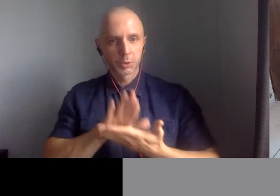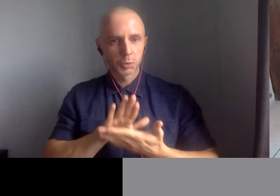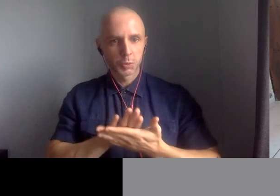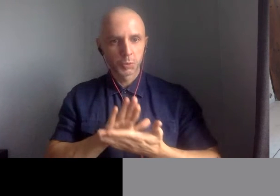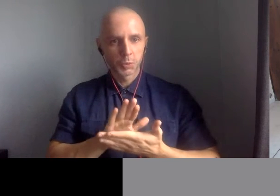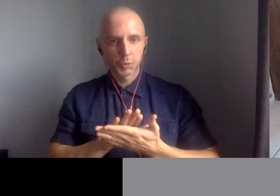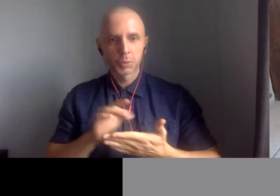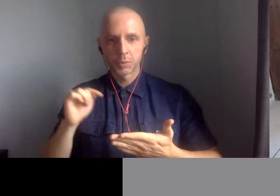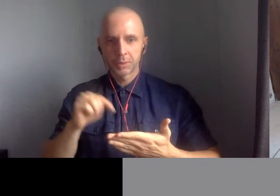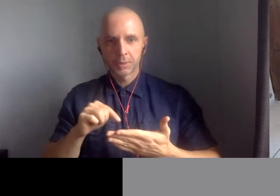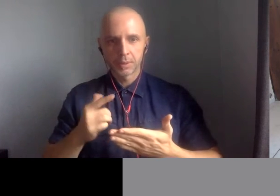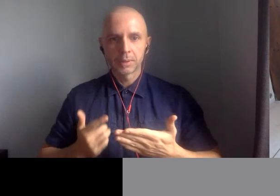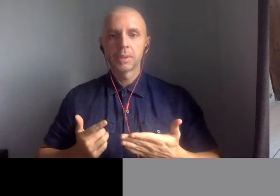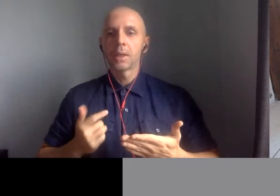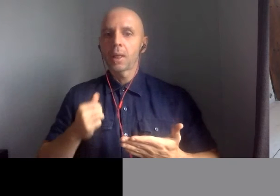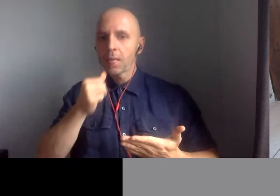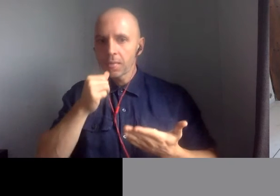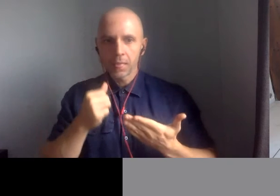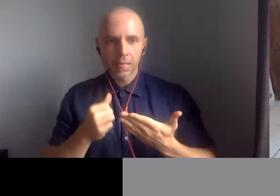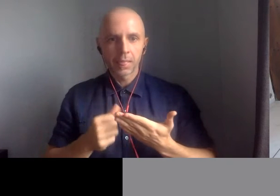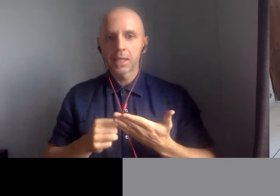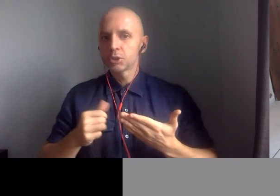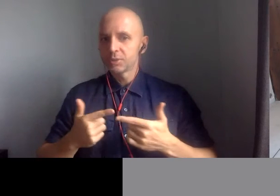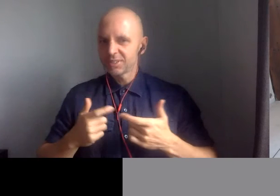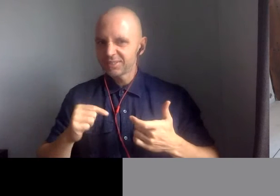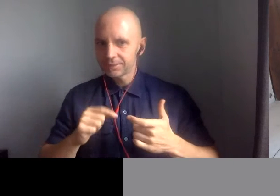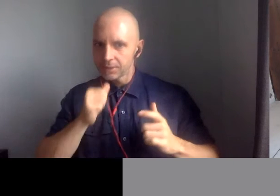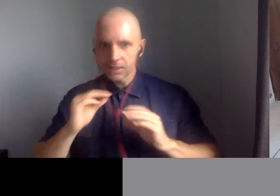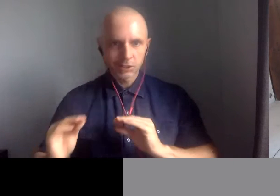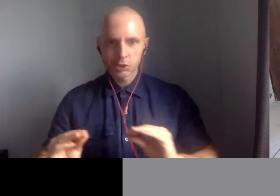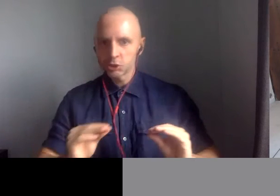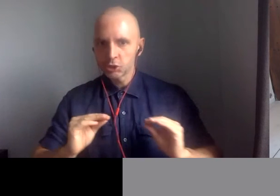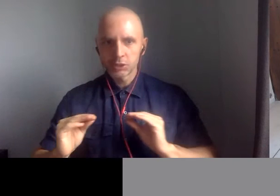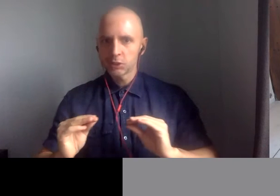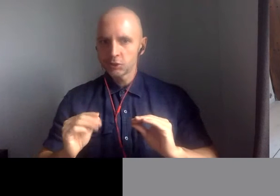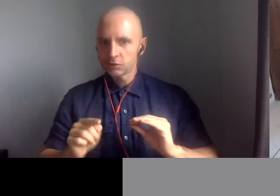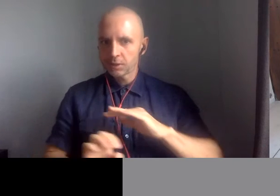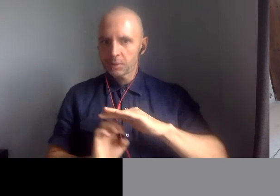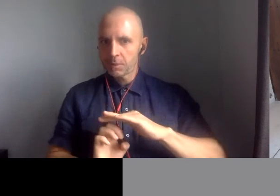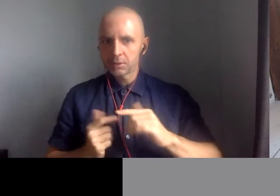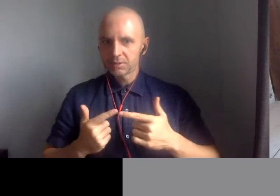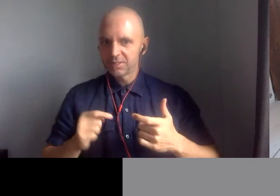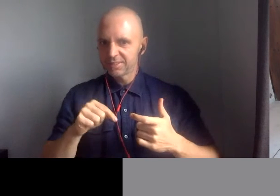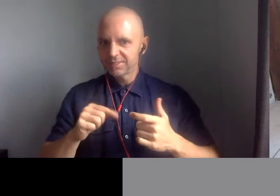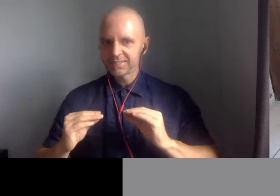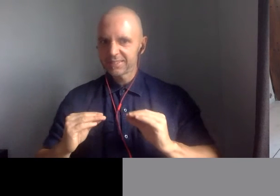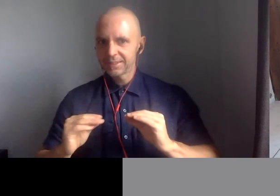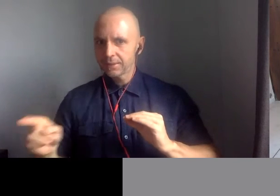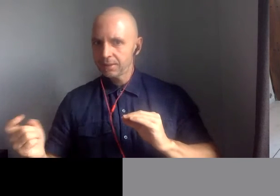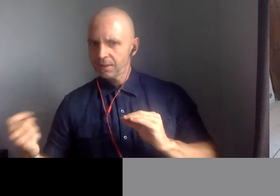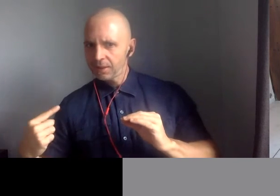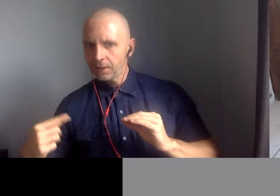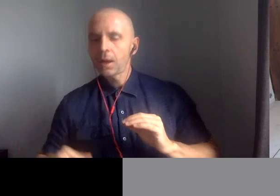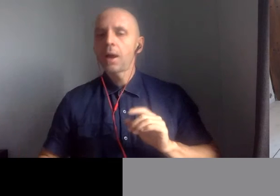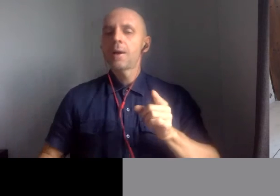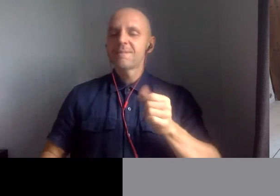were looking at letters and diary entries during the Second World War. And as a way